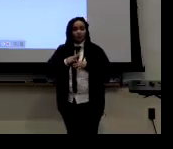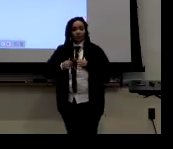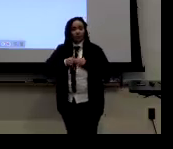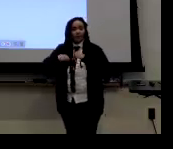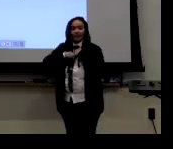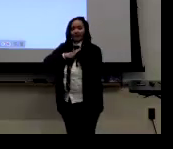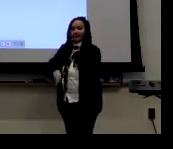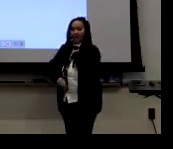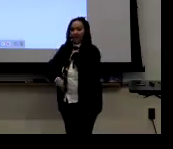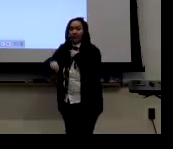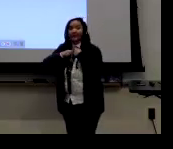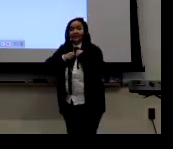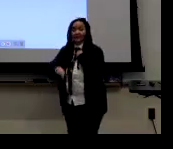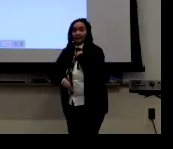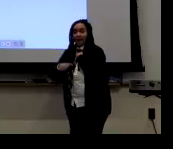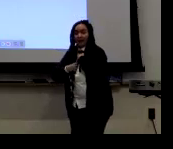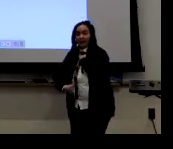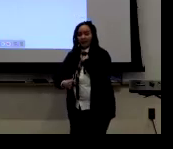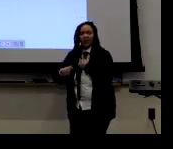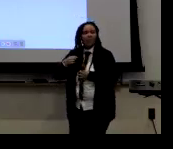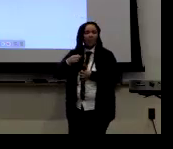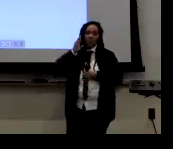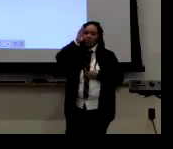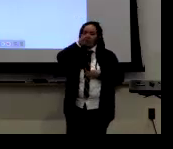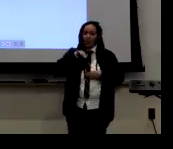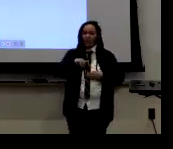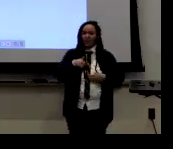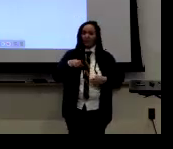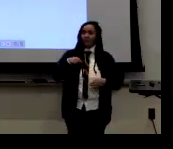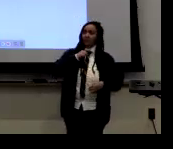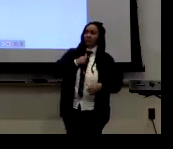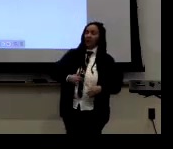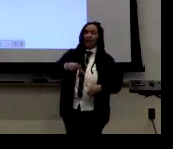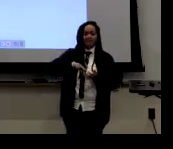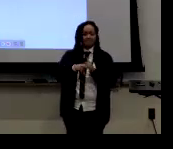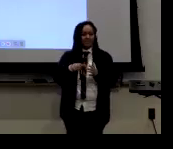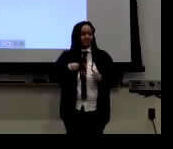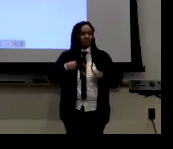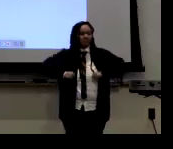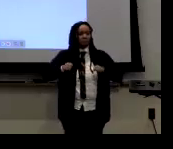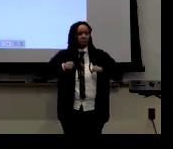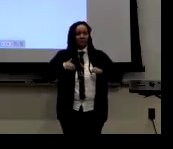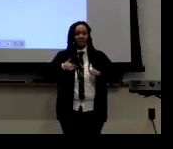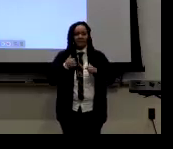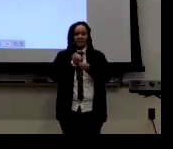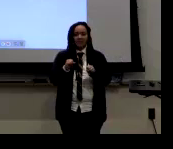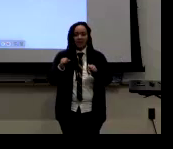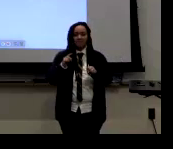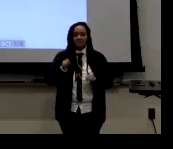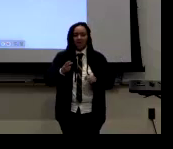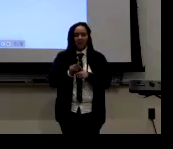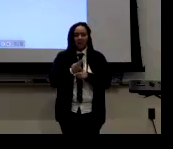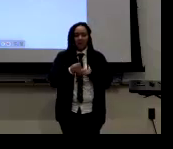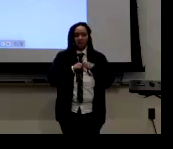here, so I'm wearing a sweater today, but I have a tie on. Um, and also one thing I just wanted to,